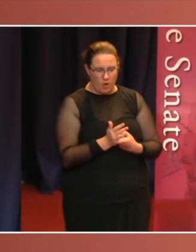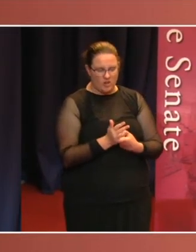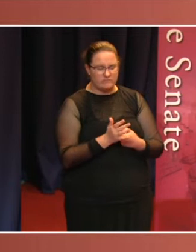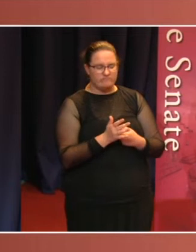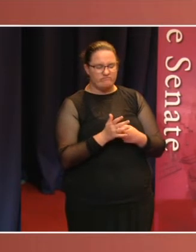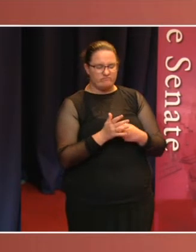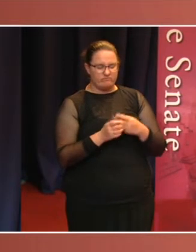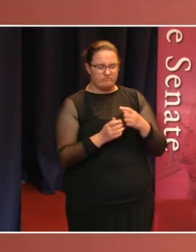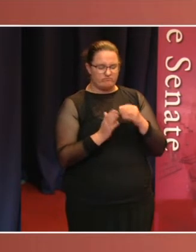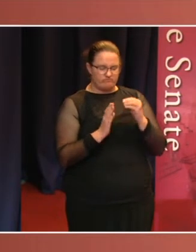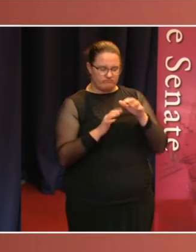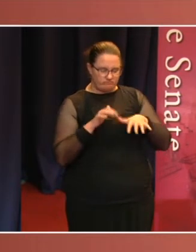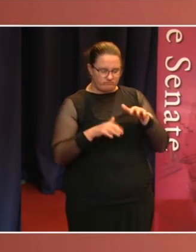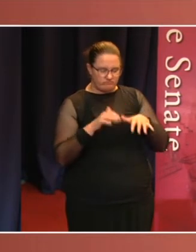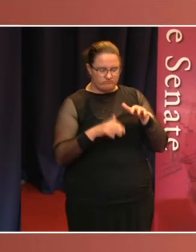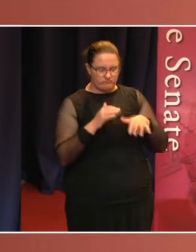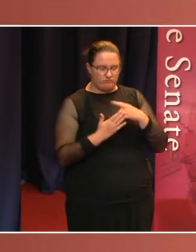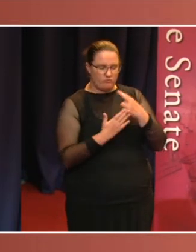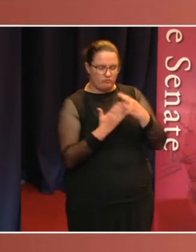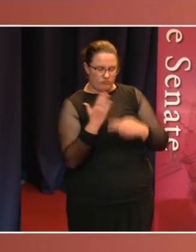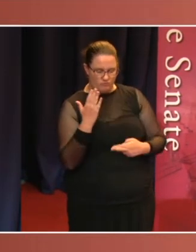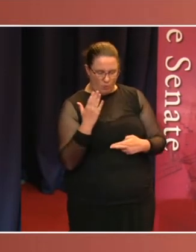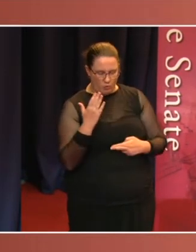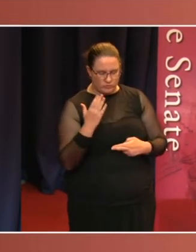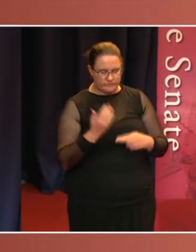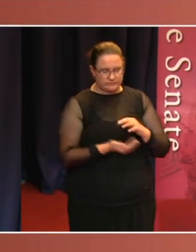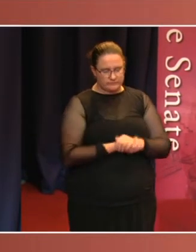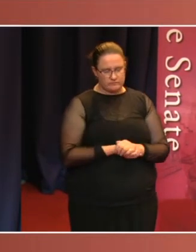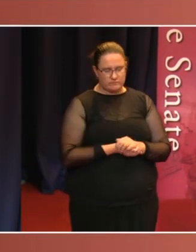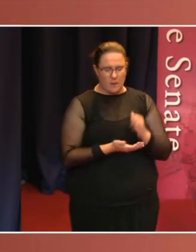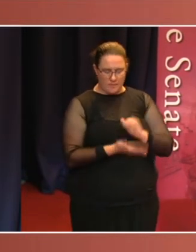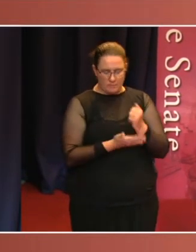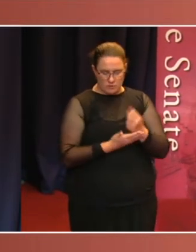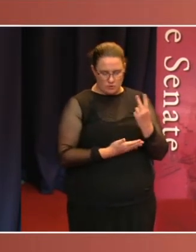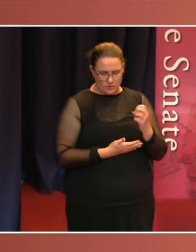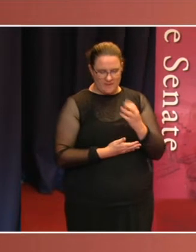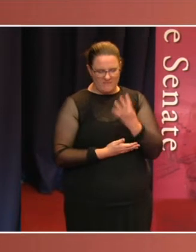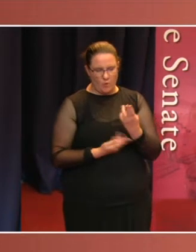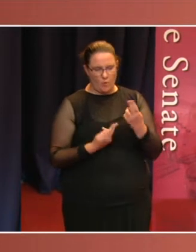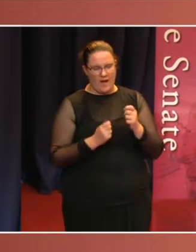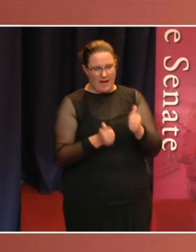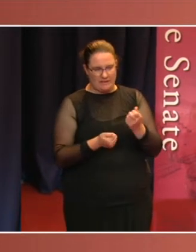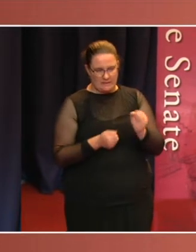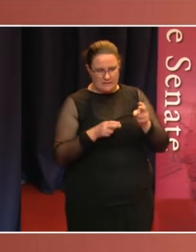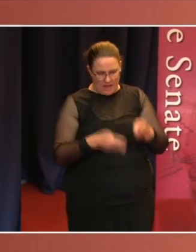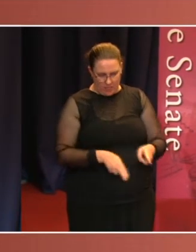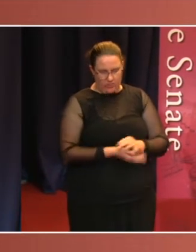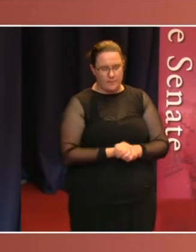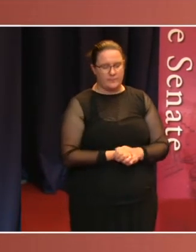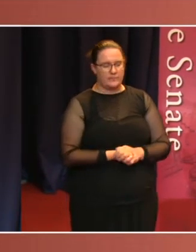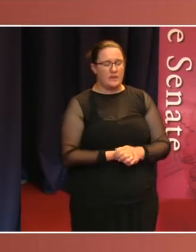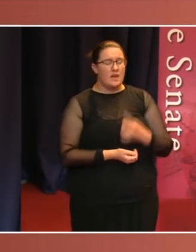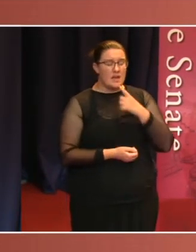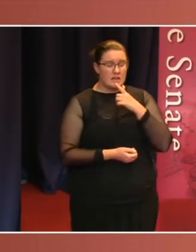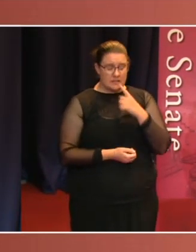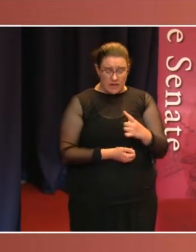2001 and published after his death in 2004, that responsible Ministers should front Senate legislative